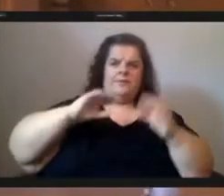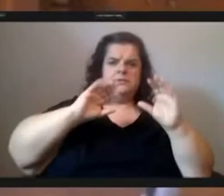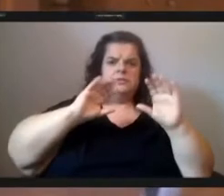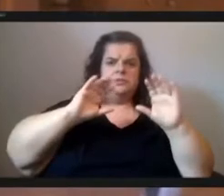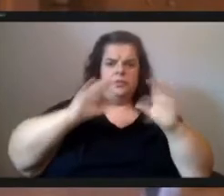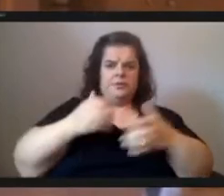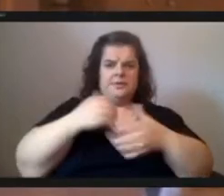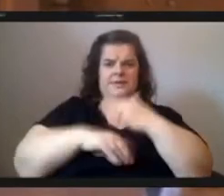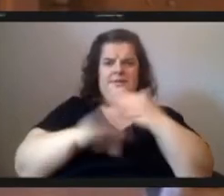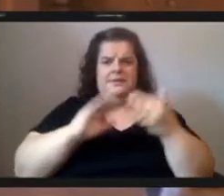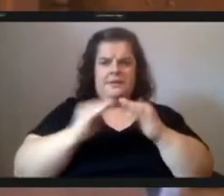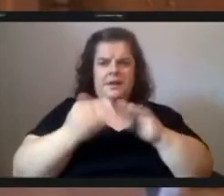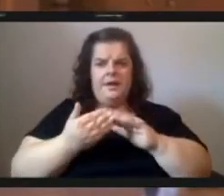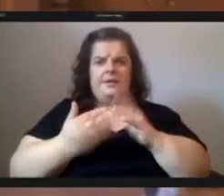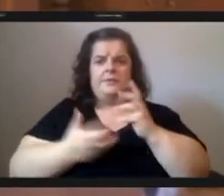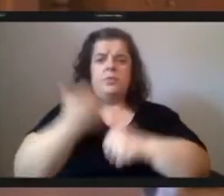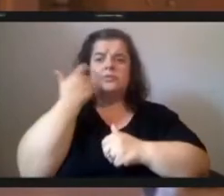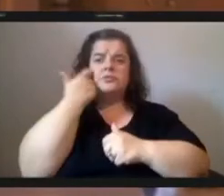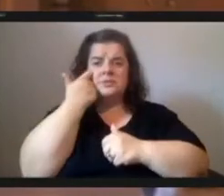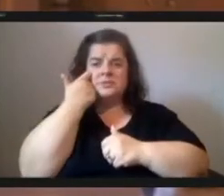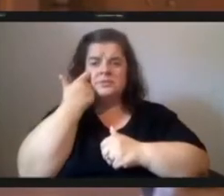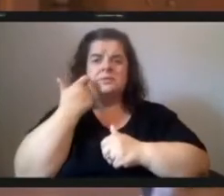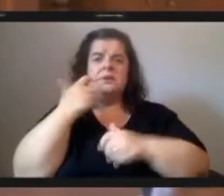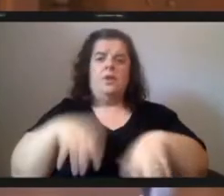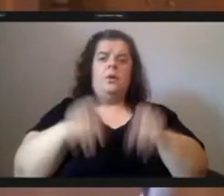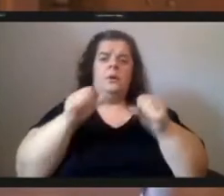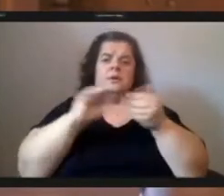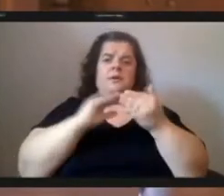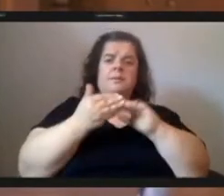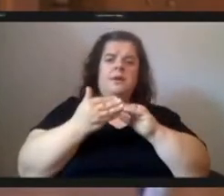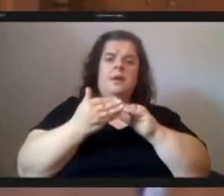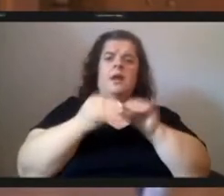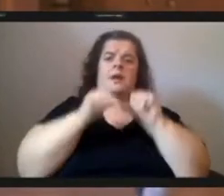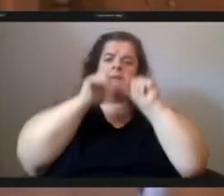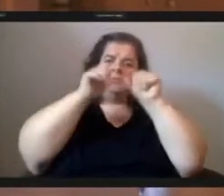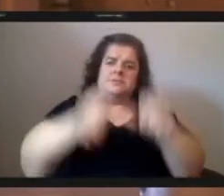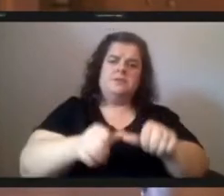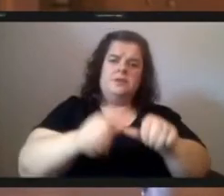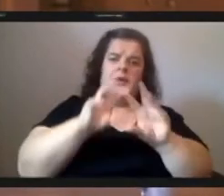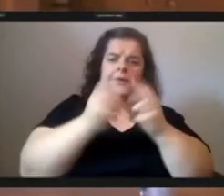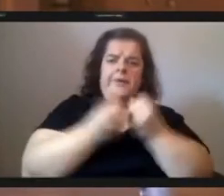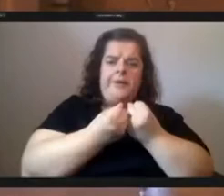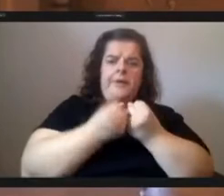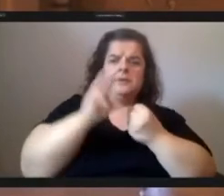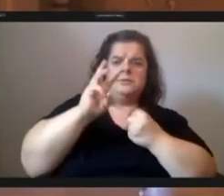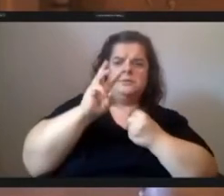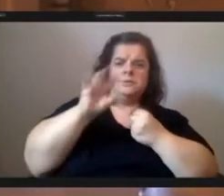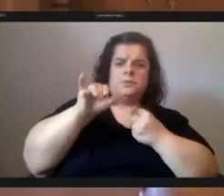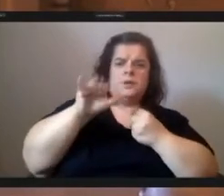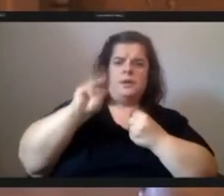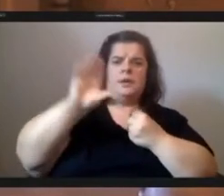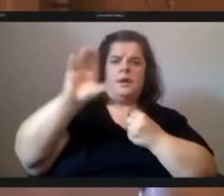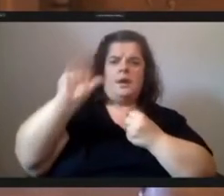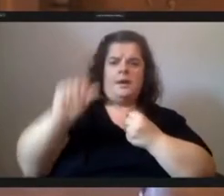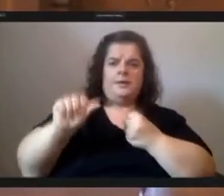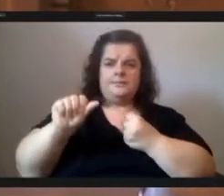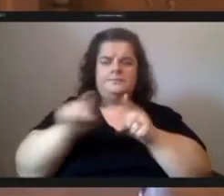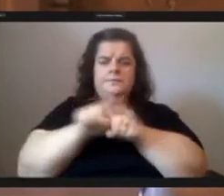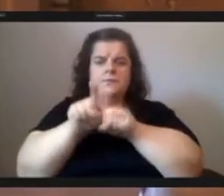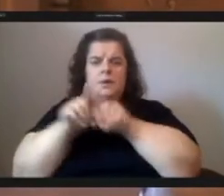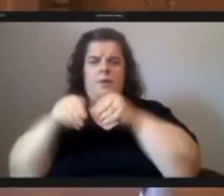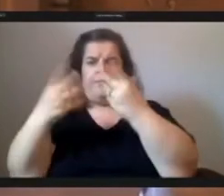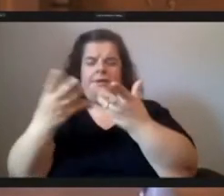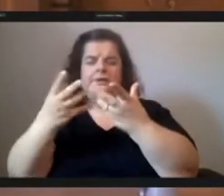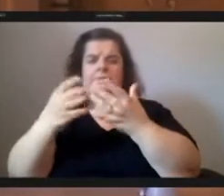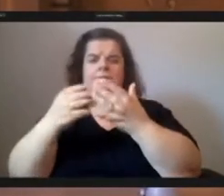most recently we've hosted community sustainability workshops at the thelma levitt ymca and also provide a fresh food vending kiosk